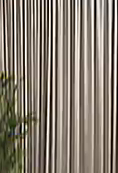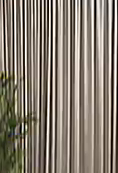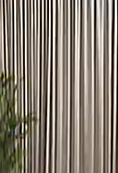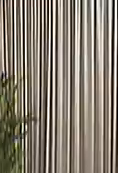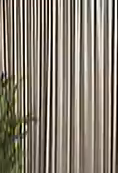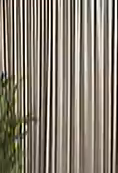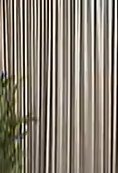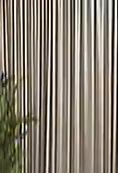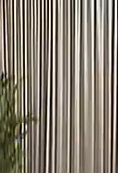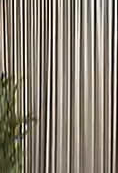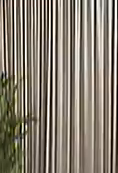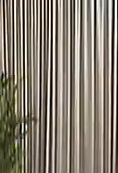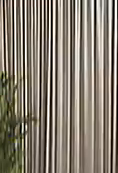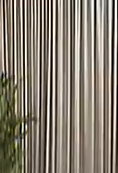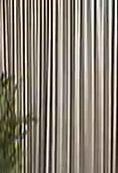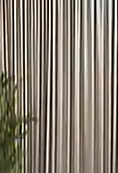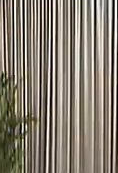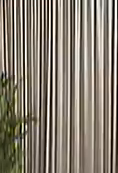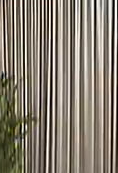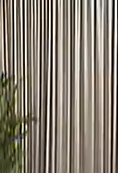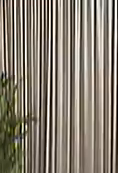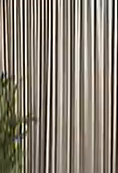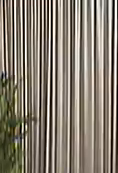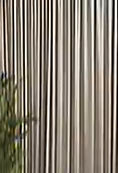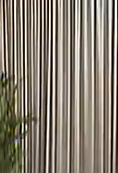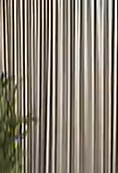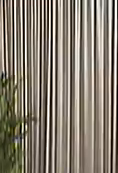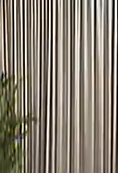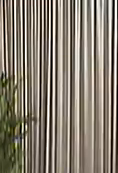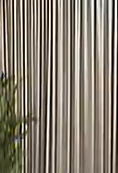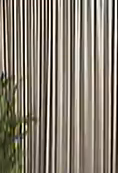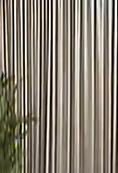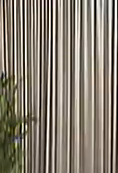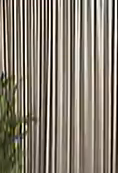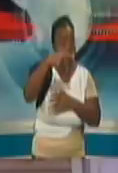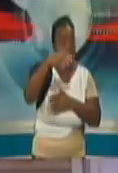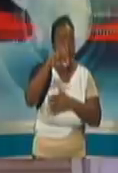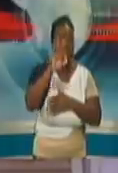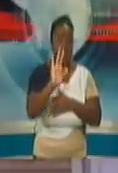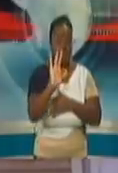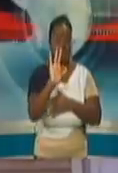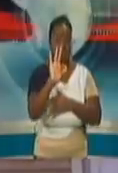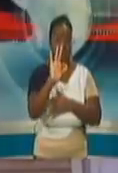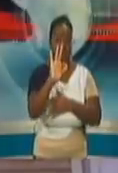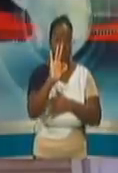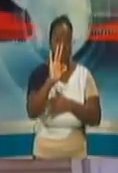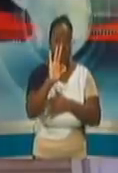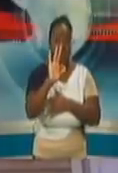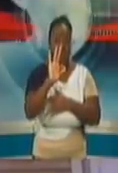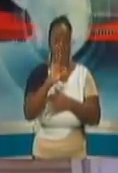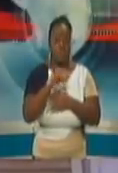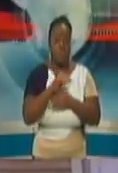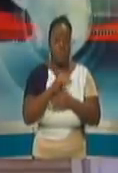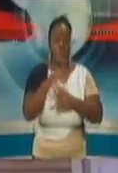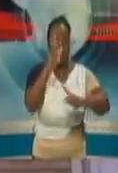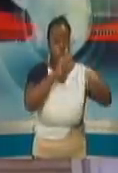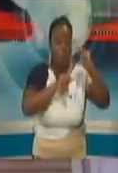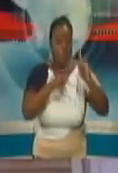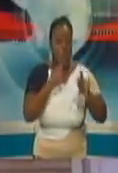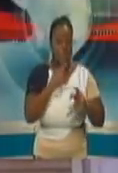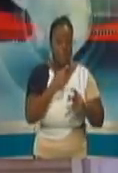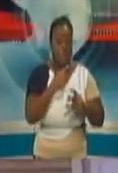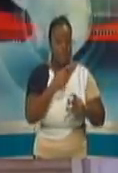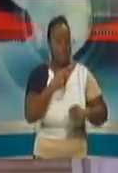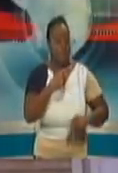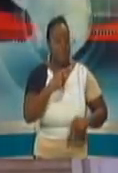and one that stood out in particular last week was one from your constituency, and the constituency themselves is saying that they